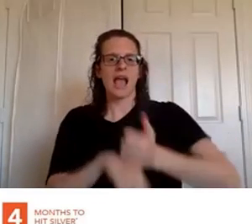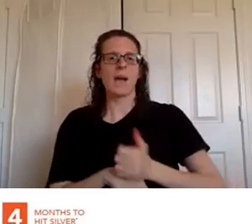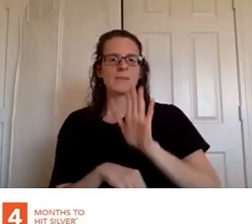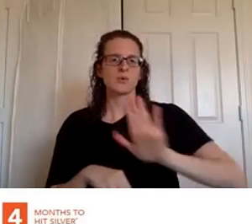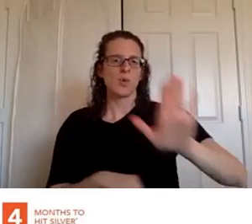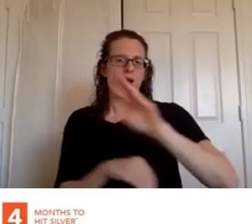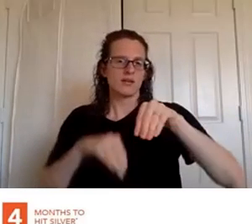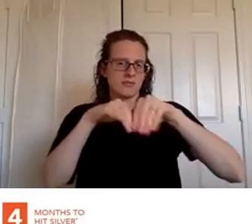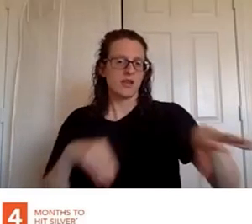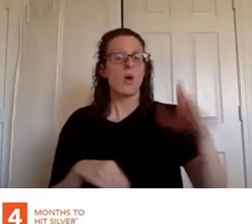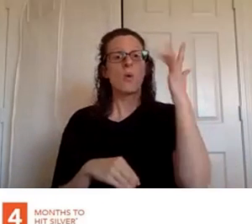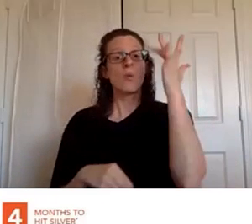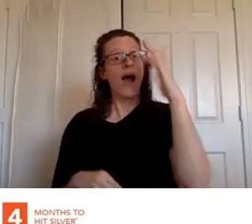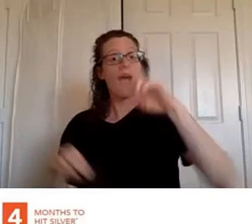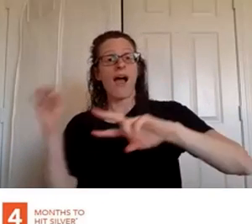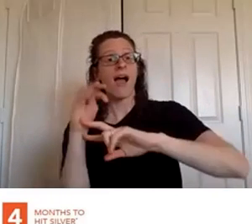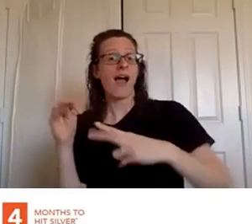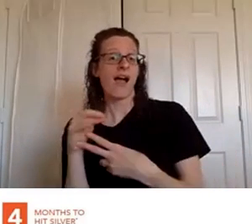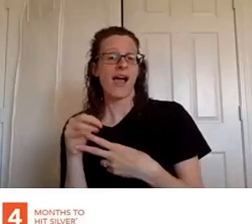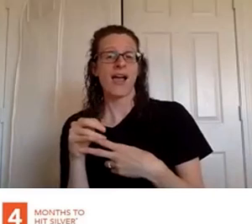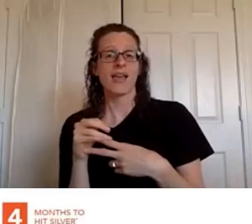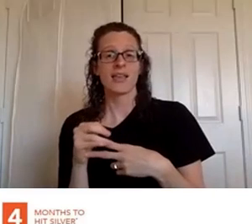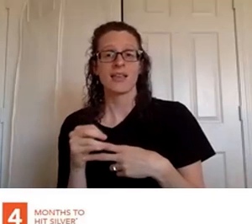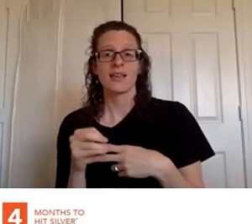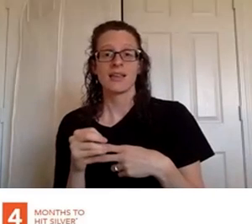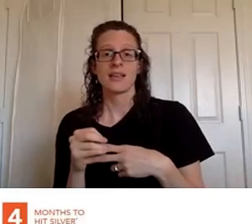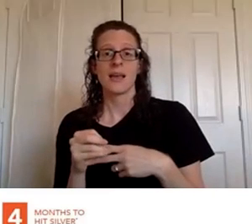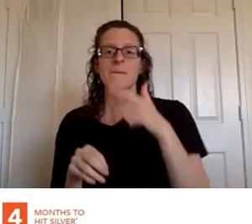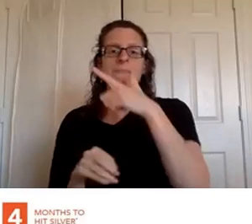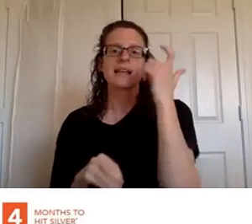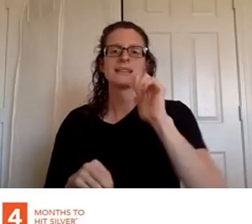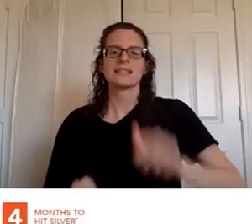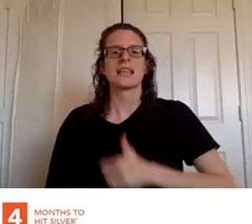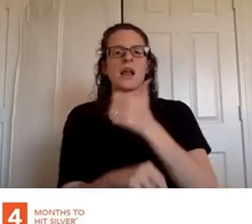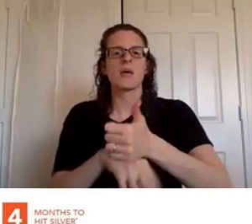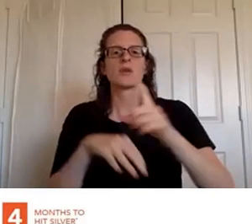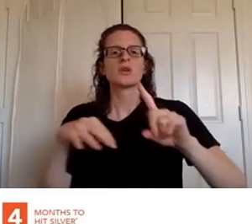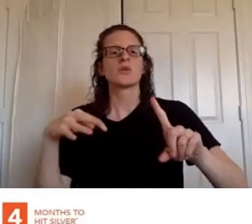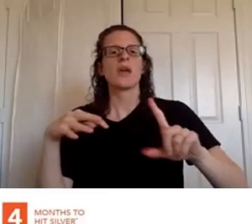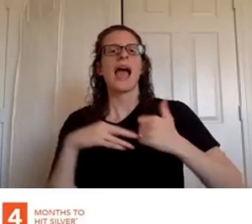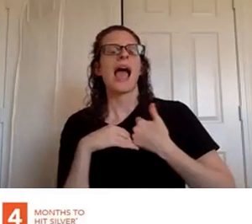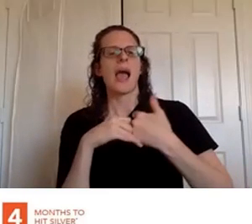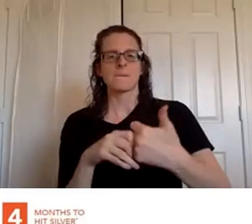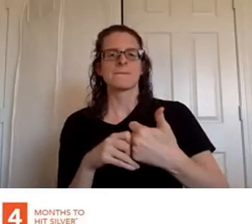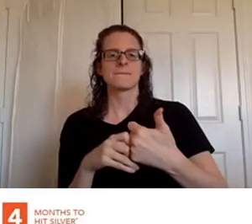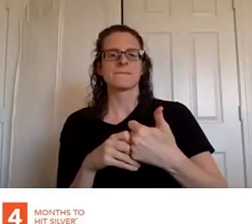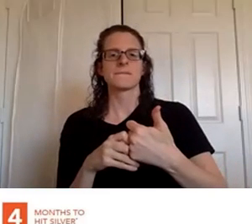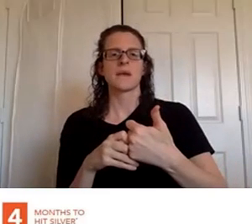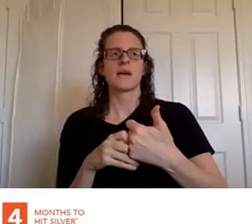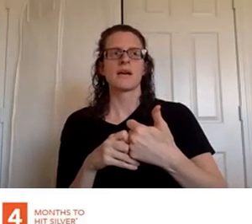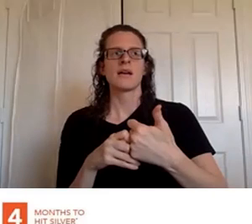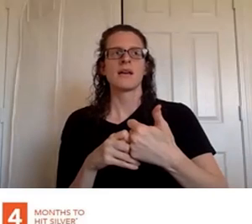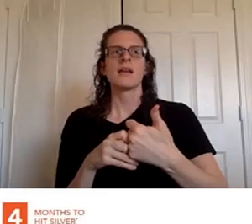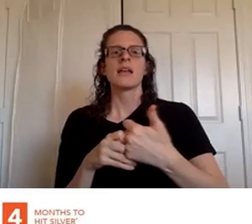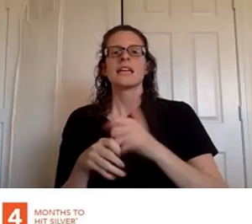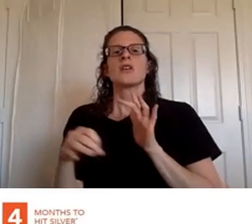reason that they have you do that is because um that actually sets you up for being able to reach later ranks easier if you go ahead